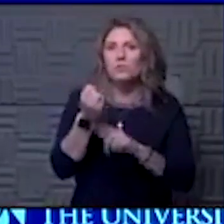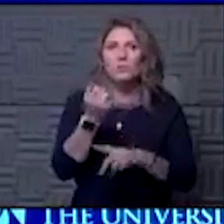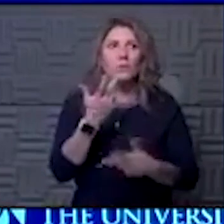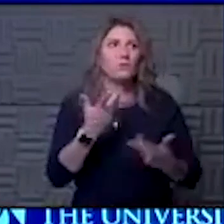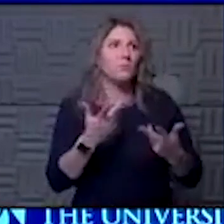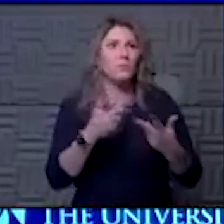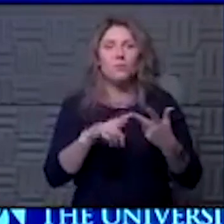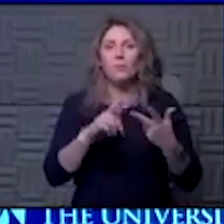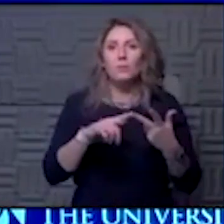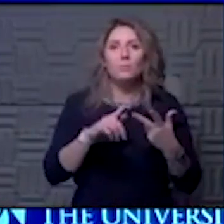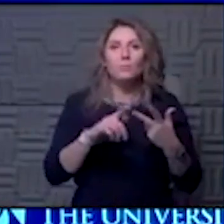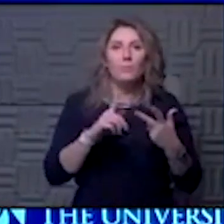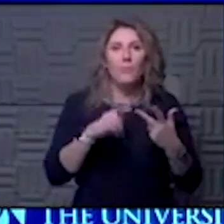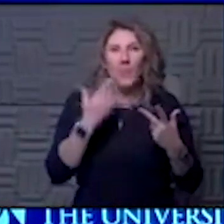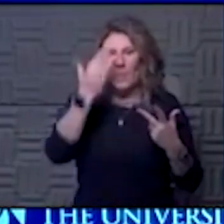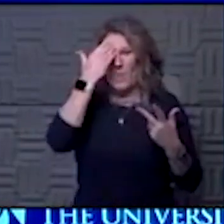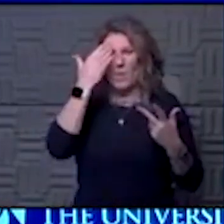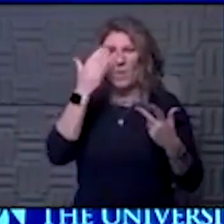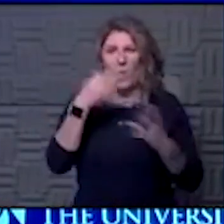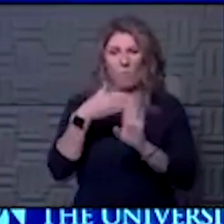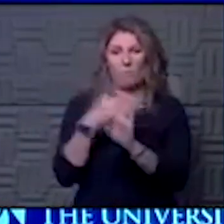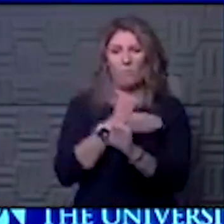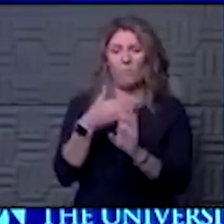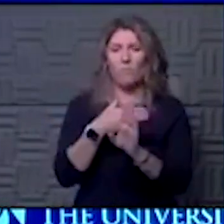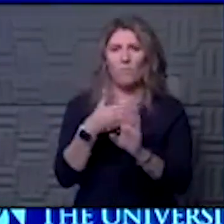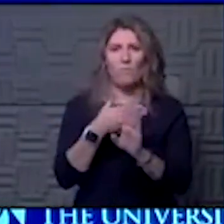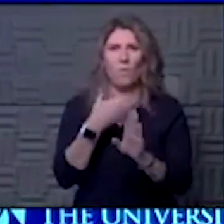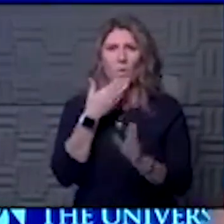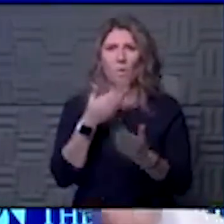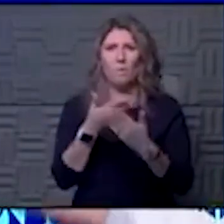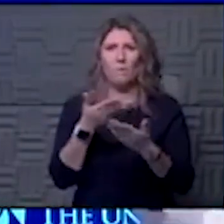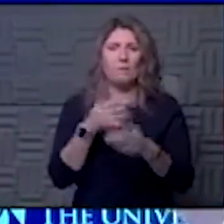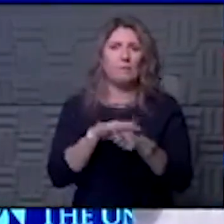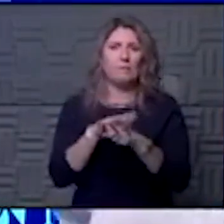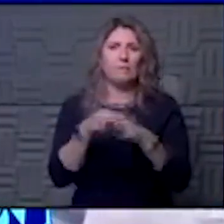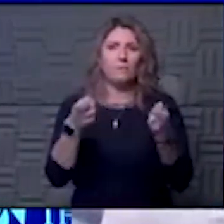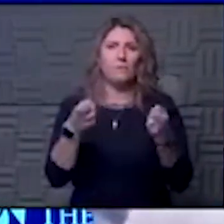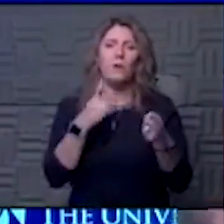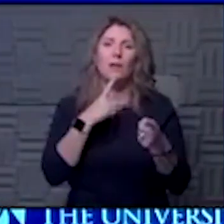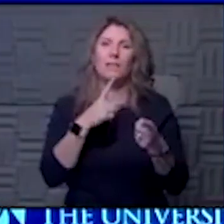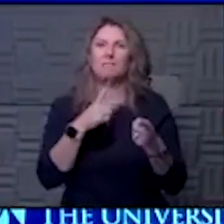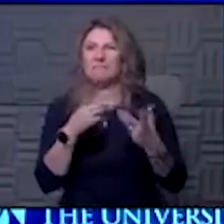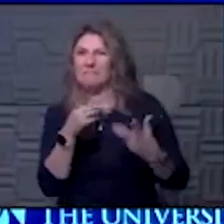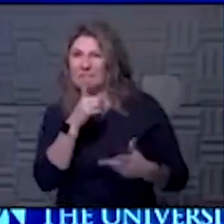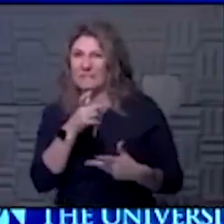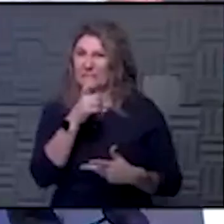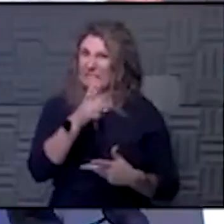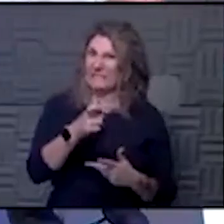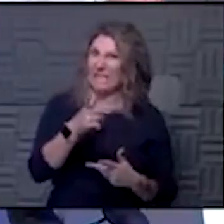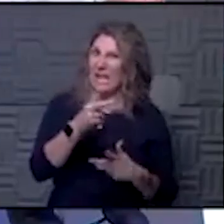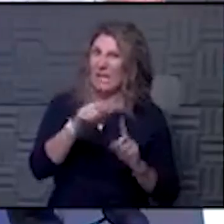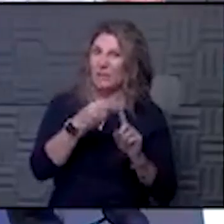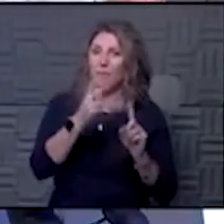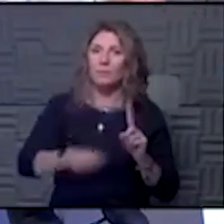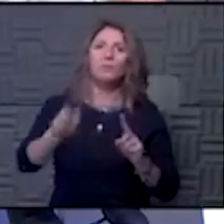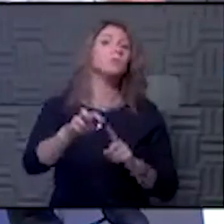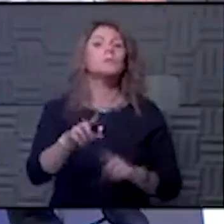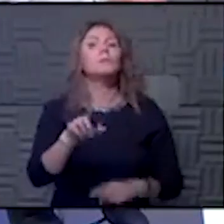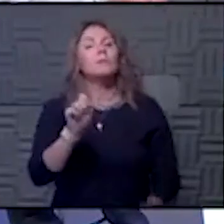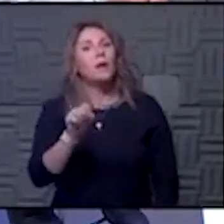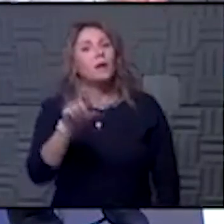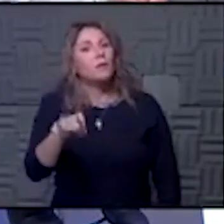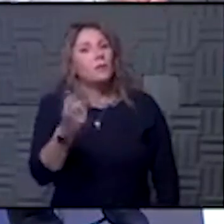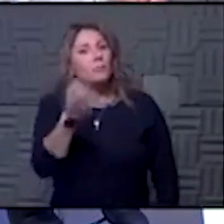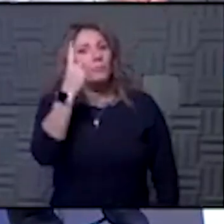really know it in advance well enough to control it. So I'm probably at least about that option, Hawk. Yeah, I think you have to understand